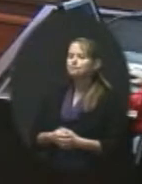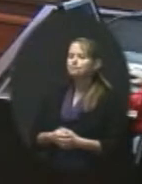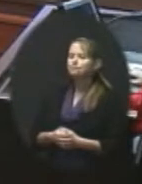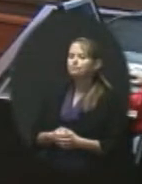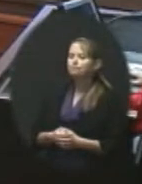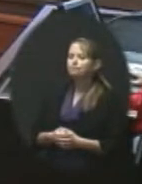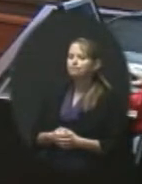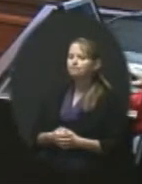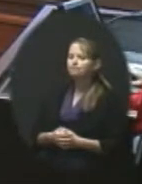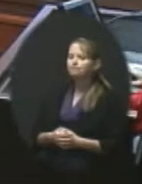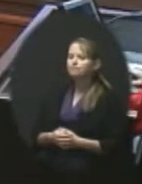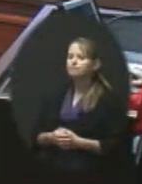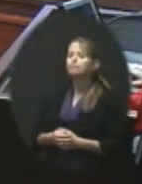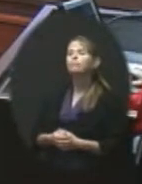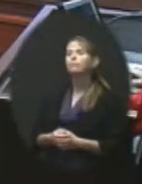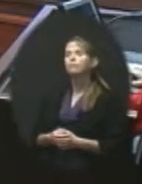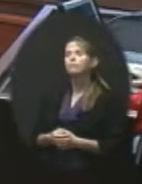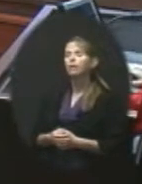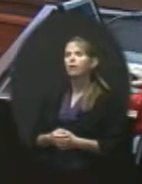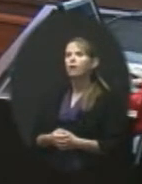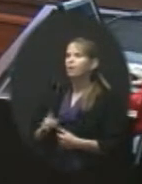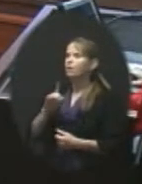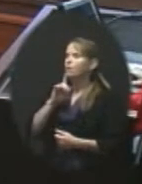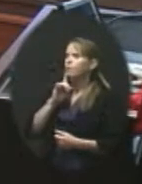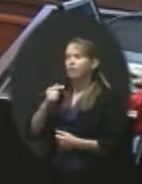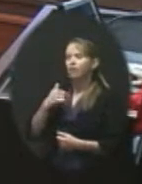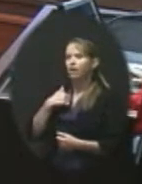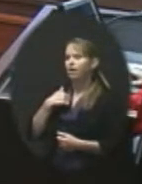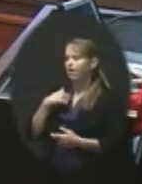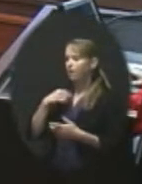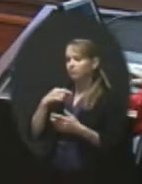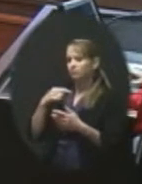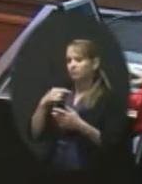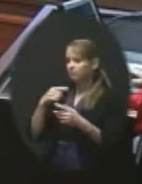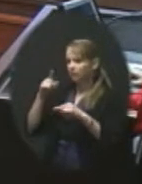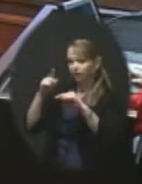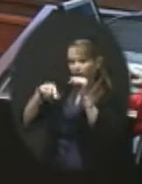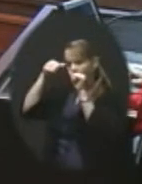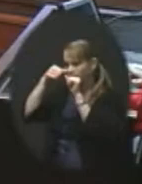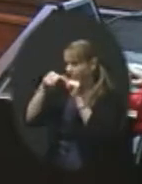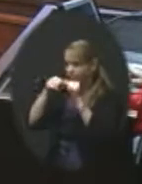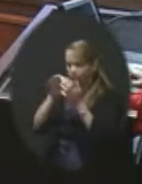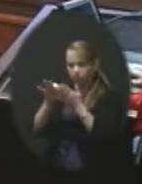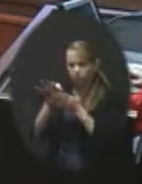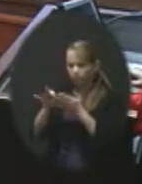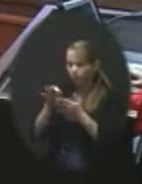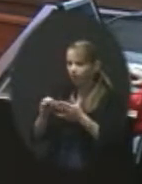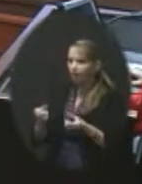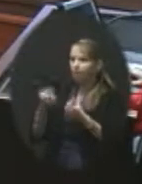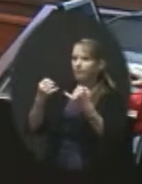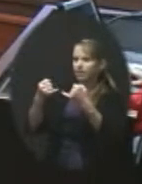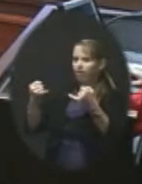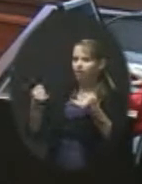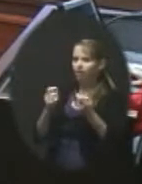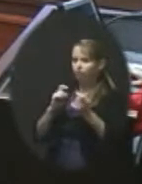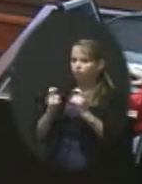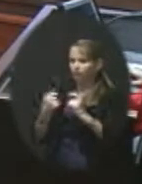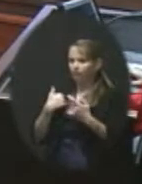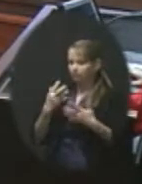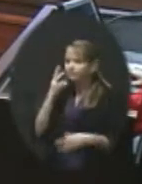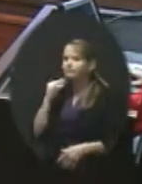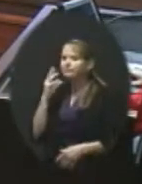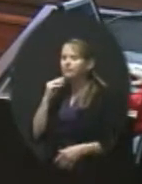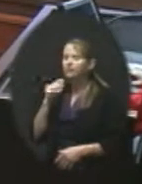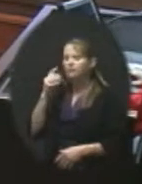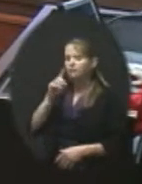Being that I have long lost track of how many boundary adjustments I've been through. And Dr. Daniels, for some of our board members,